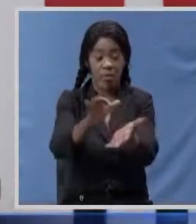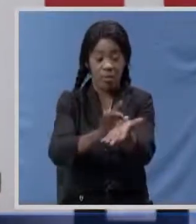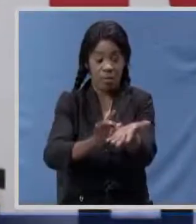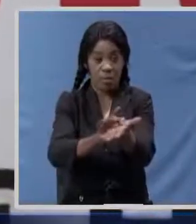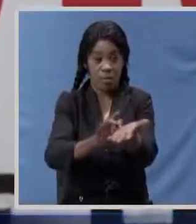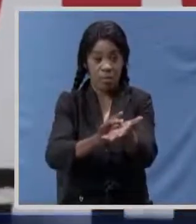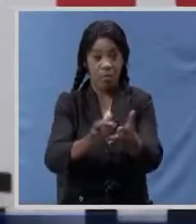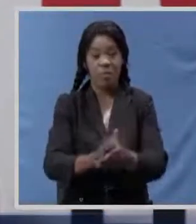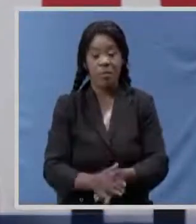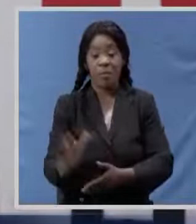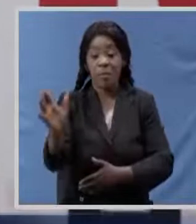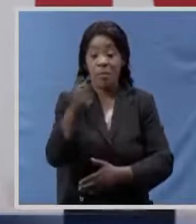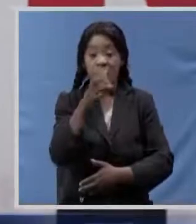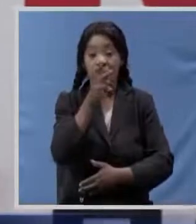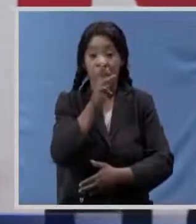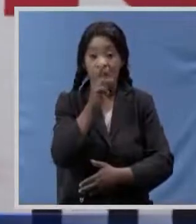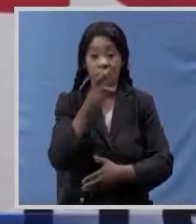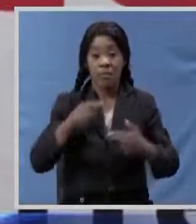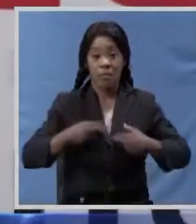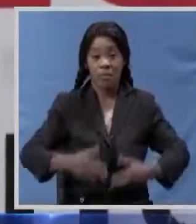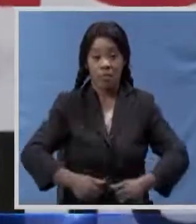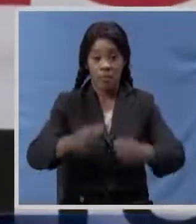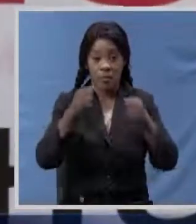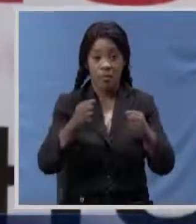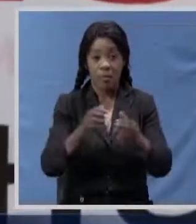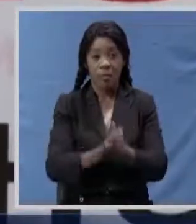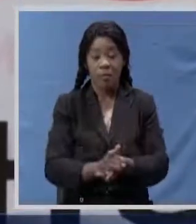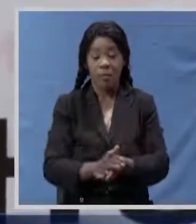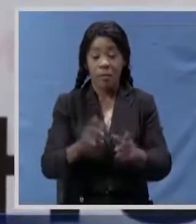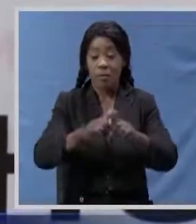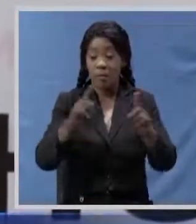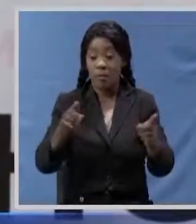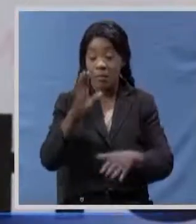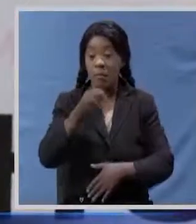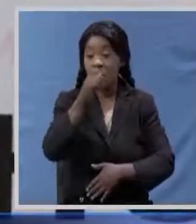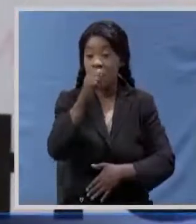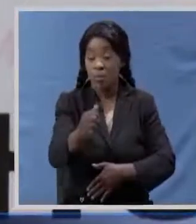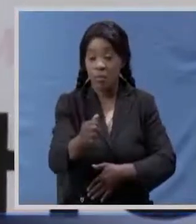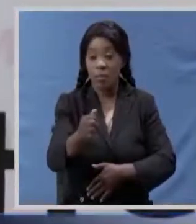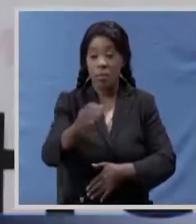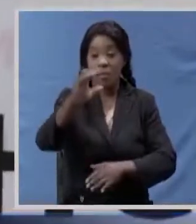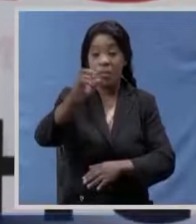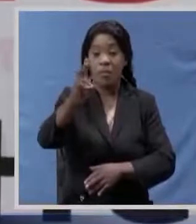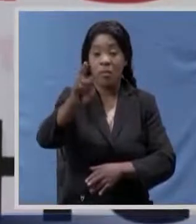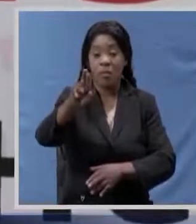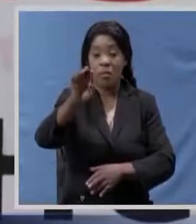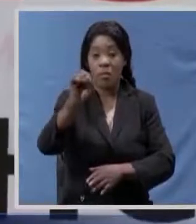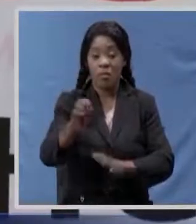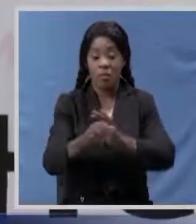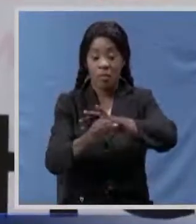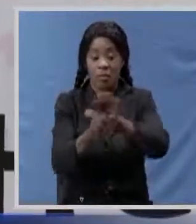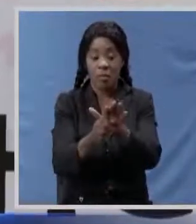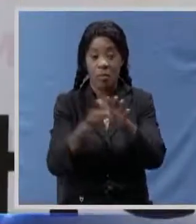is healthy eating garlic is healthy but it is not a cure for coronavirus and we also want to urge